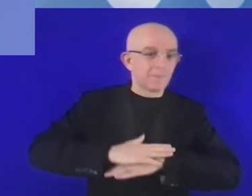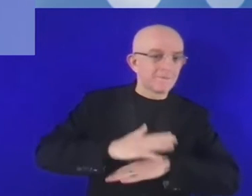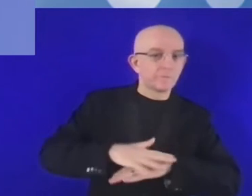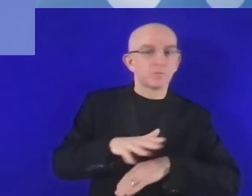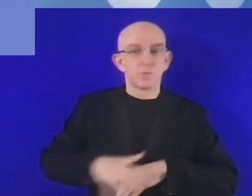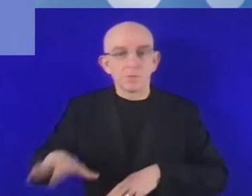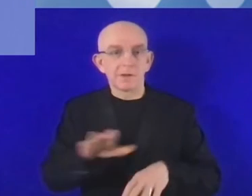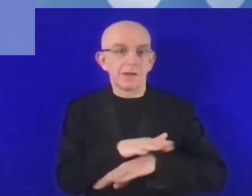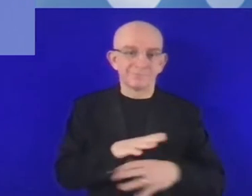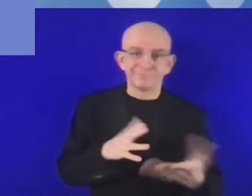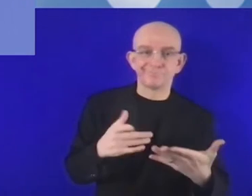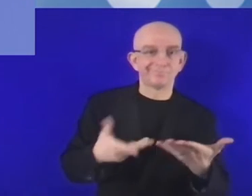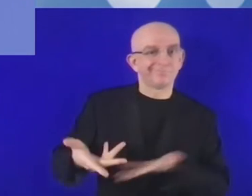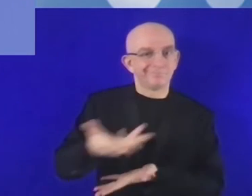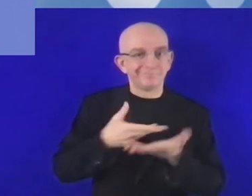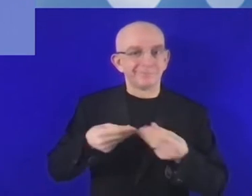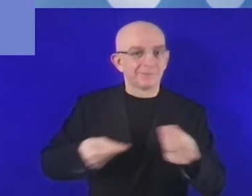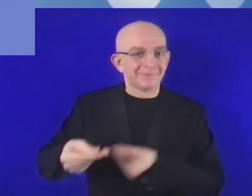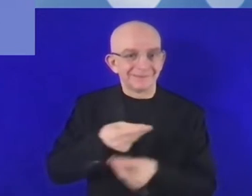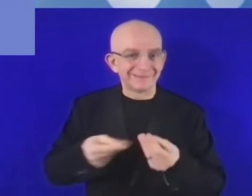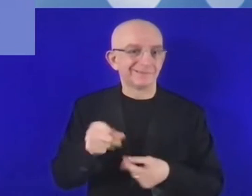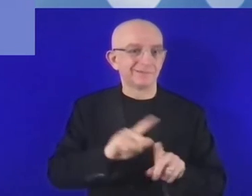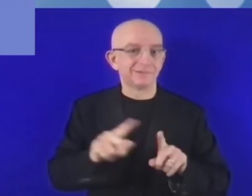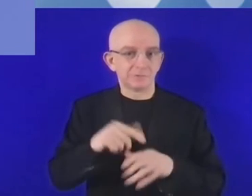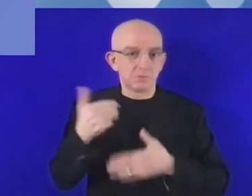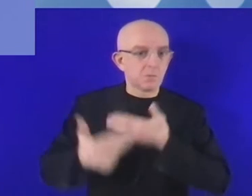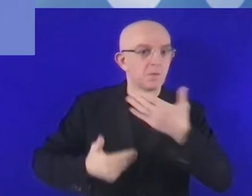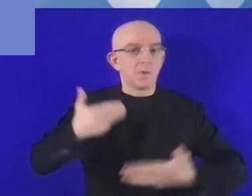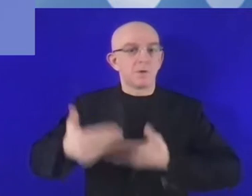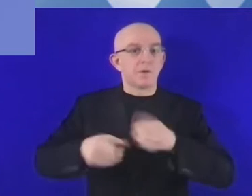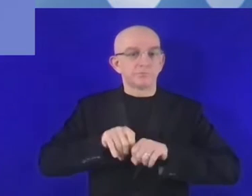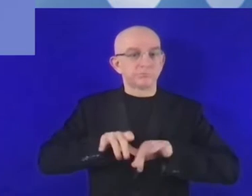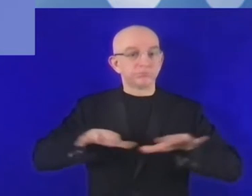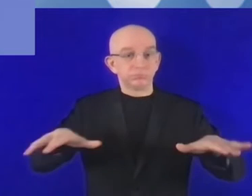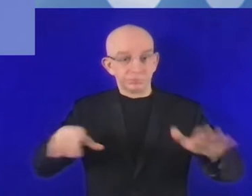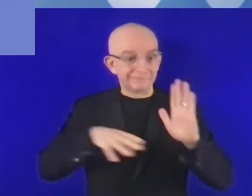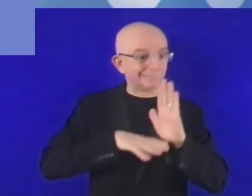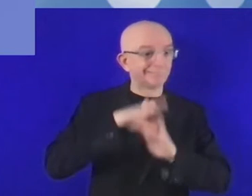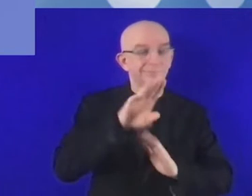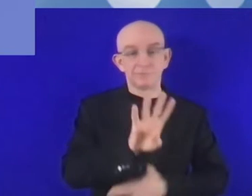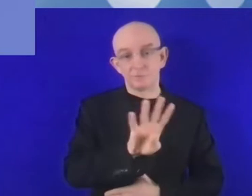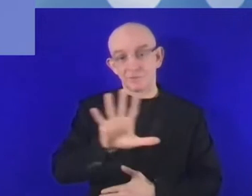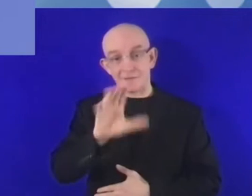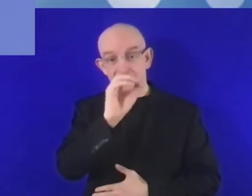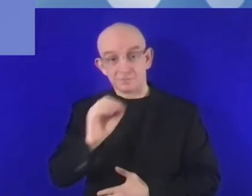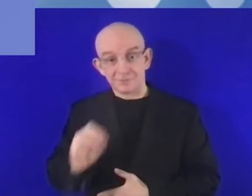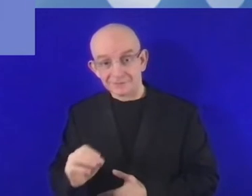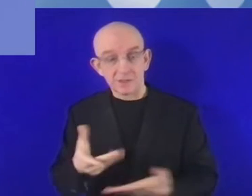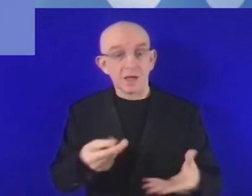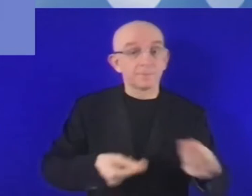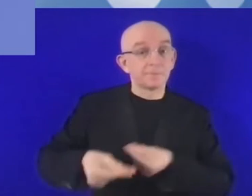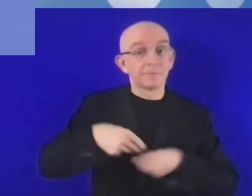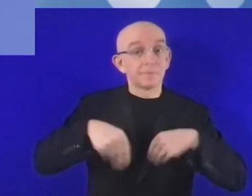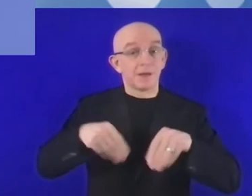Public administration has also seen a major acceleration. SMEs not necessary. So I would like to start with a